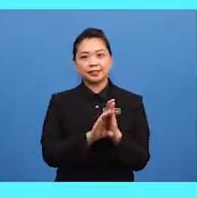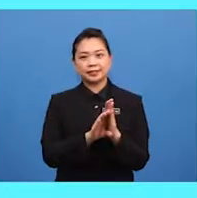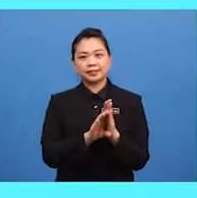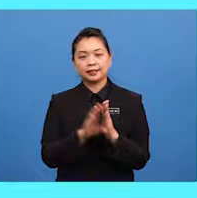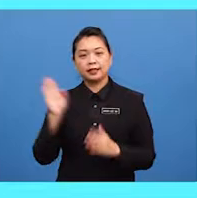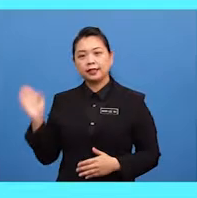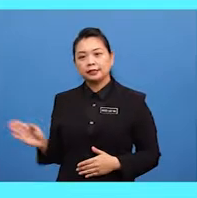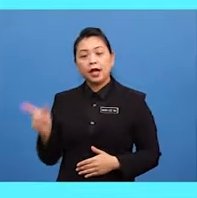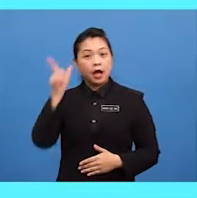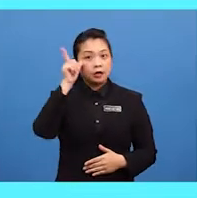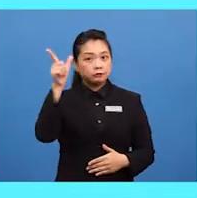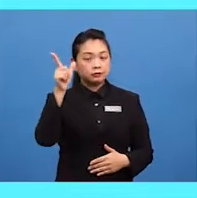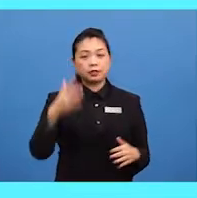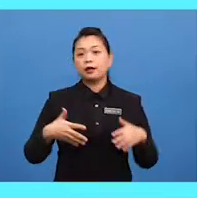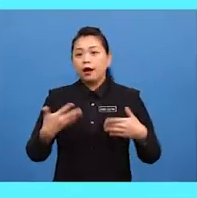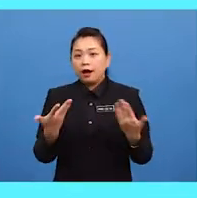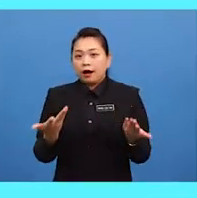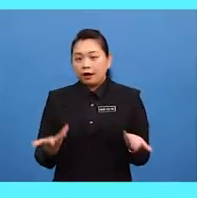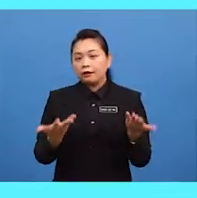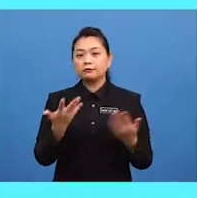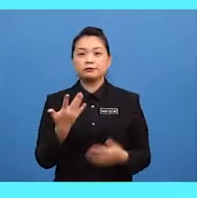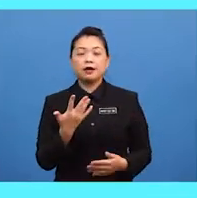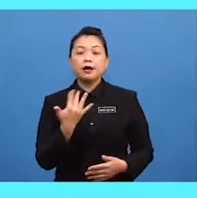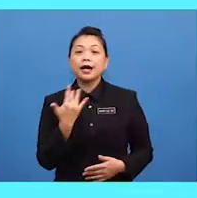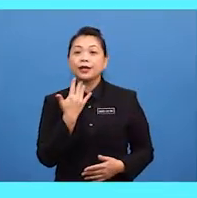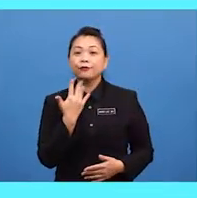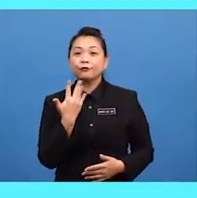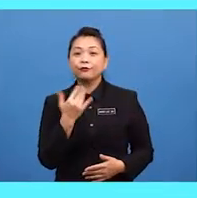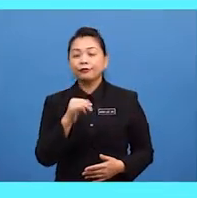look at how colorful it is